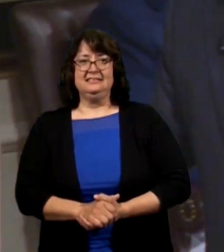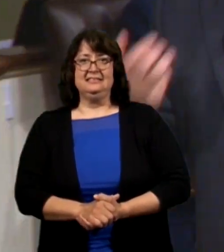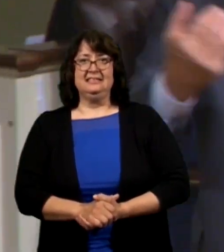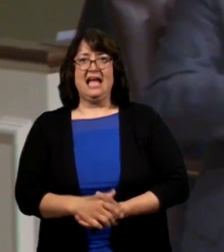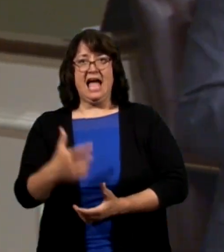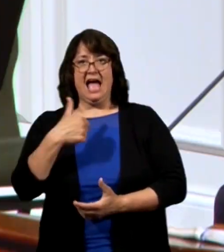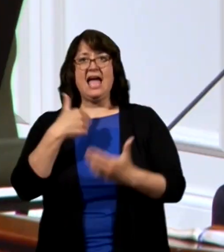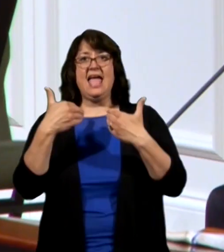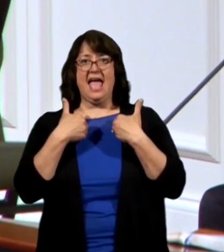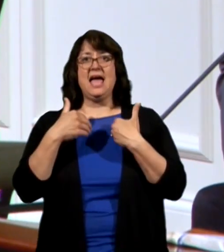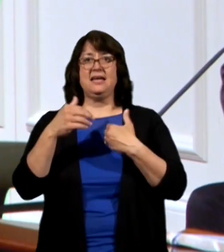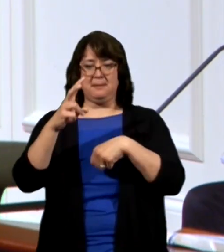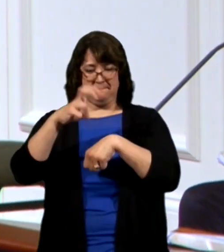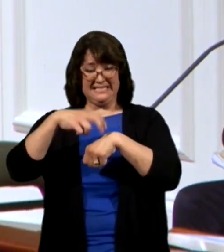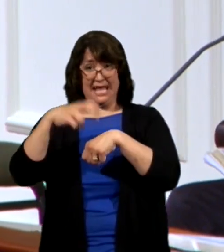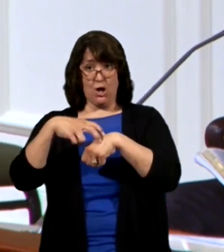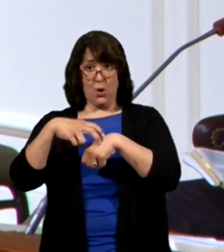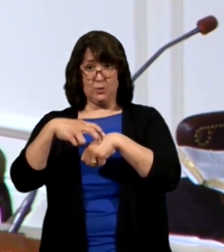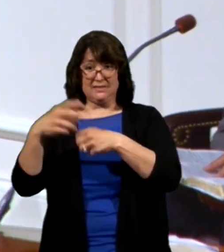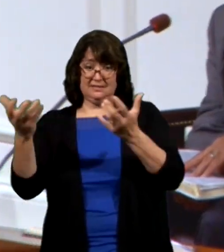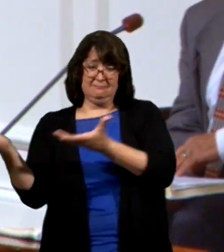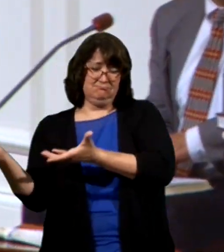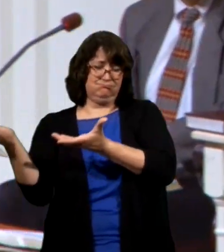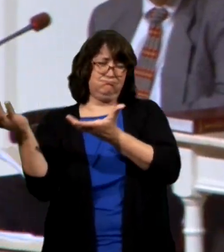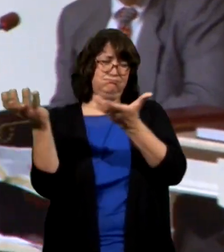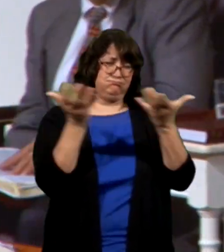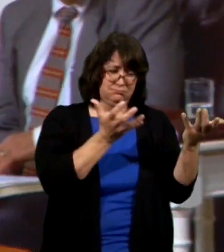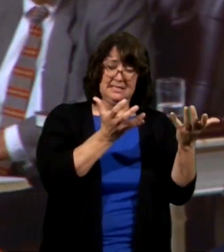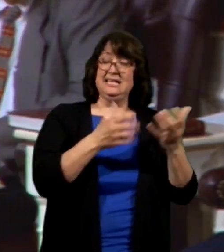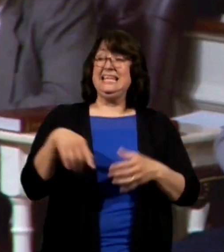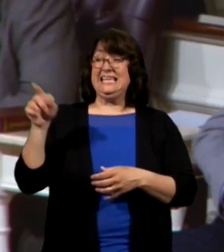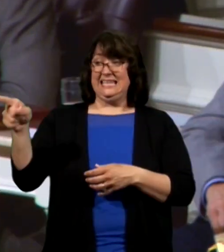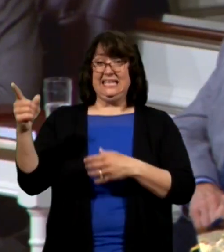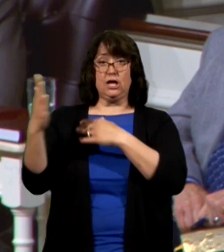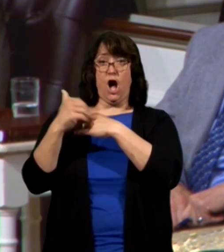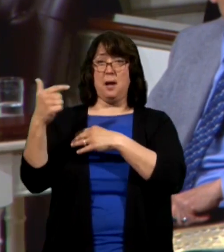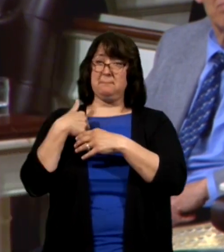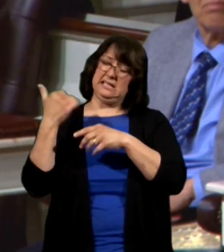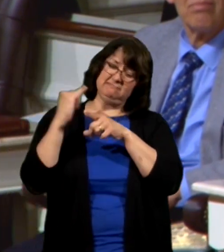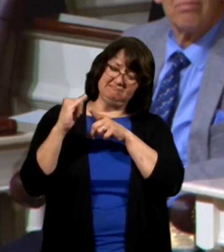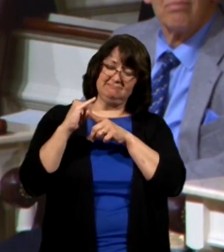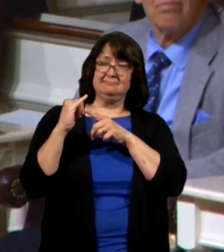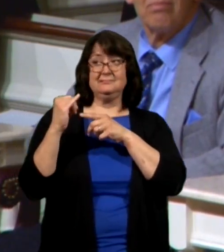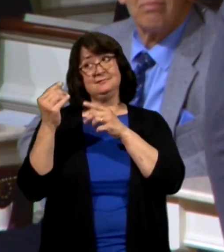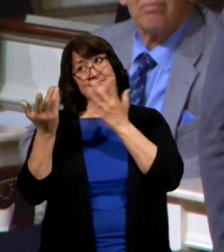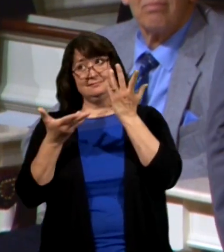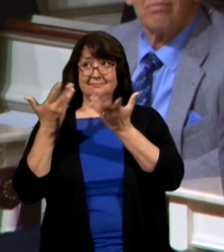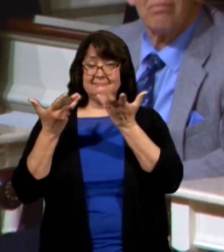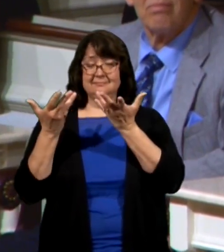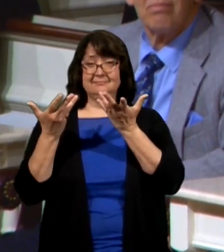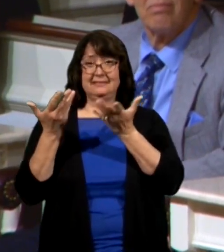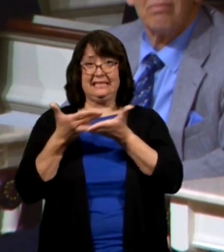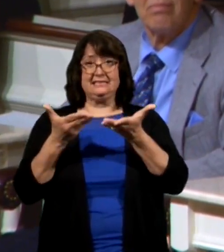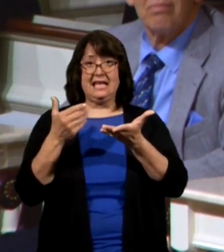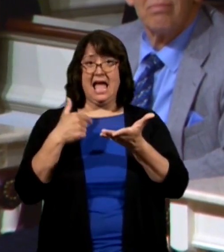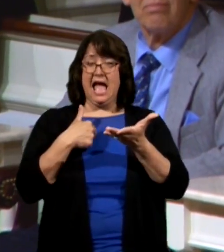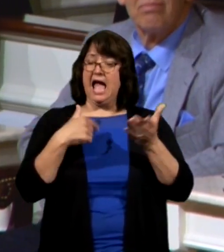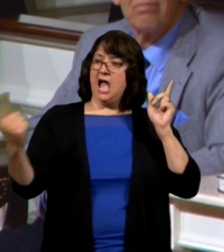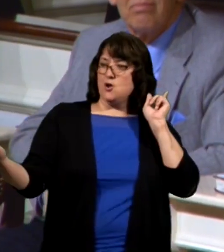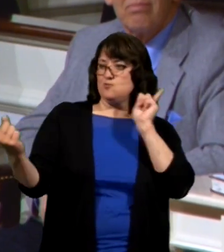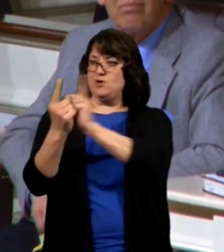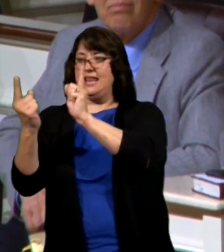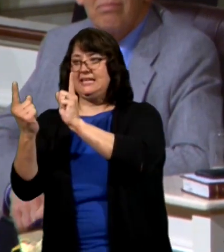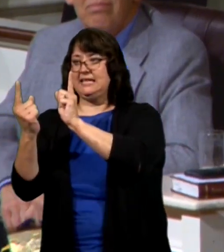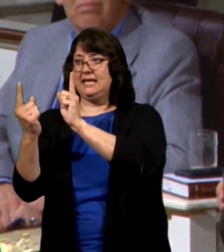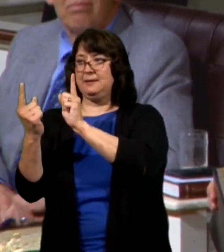I had a bag of potatoes he was coming back he called me a few things and I ran right